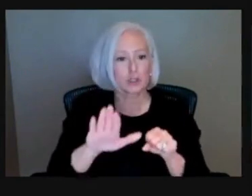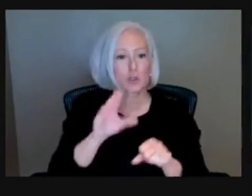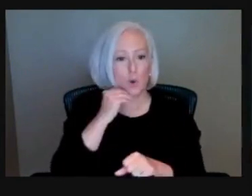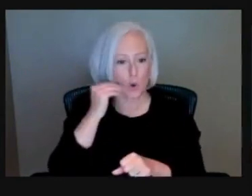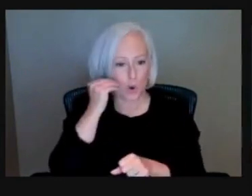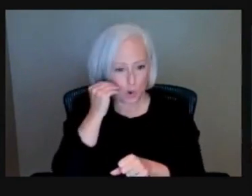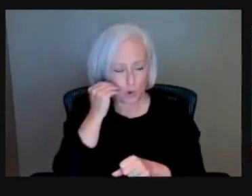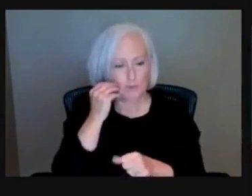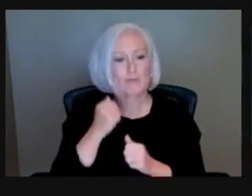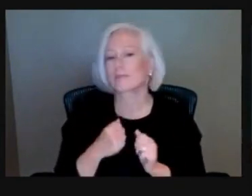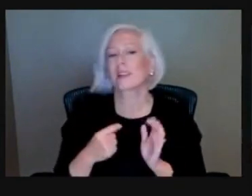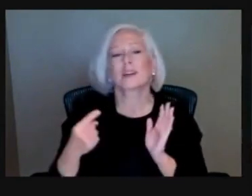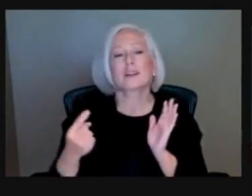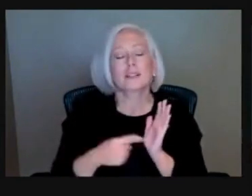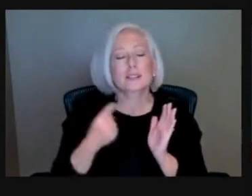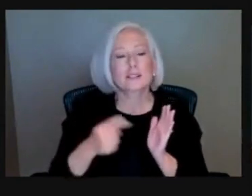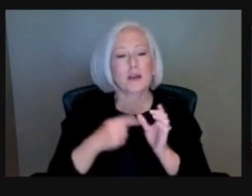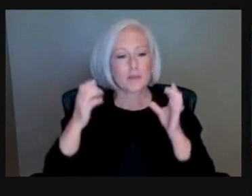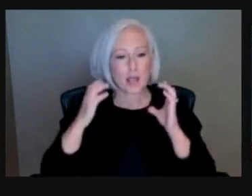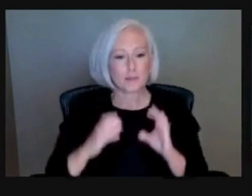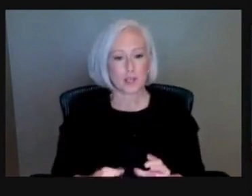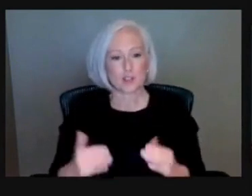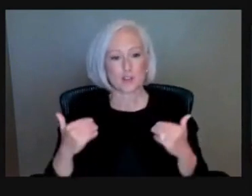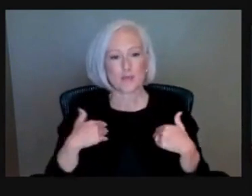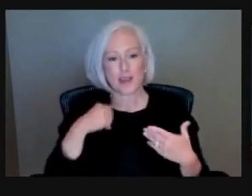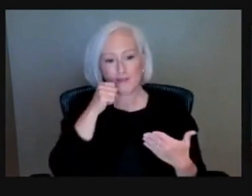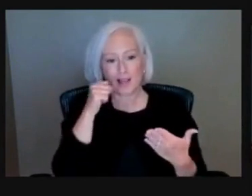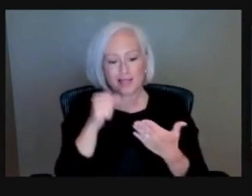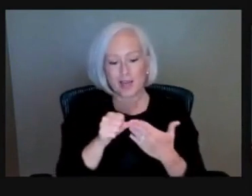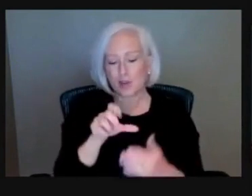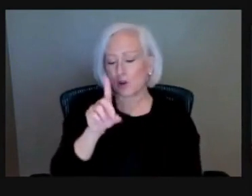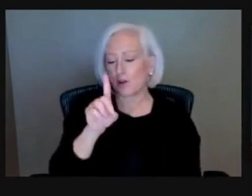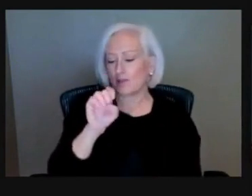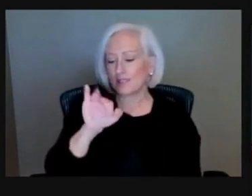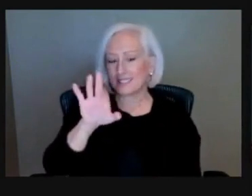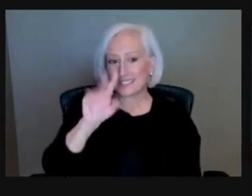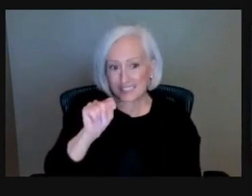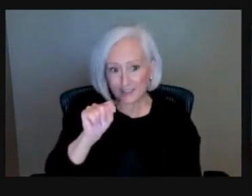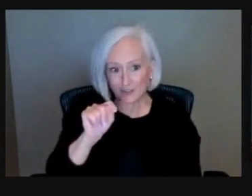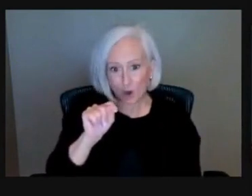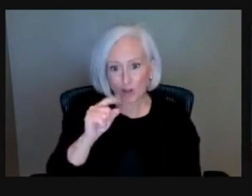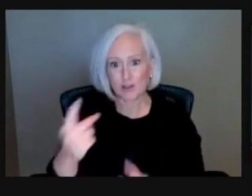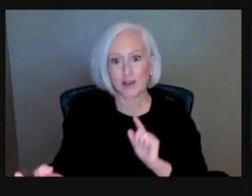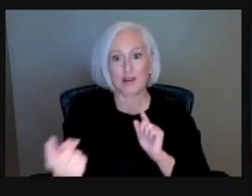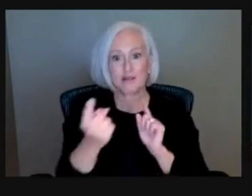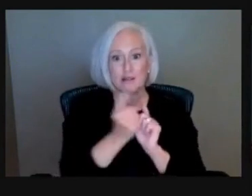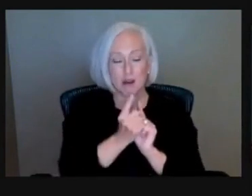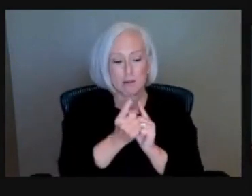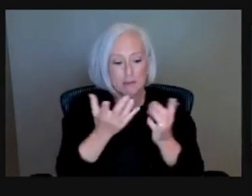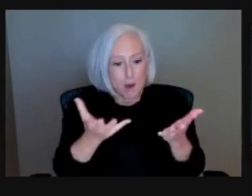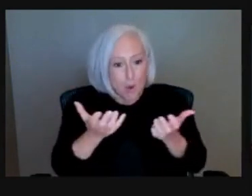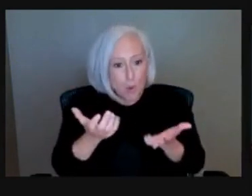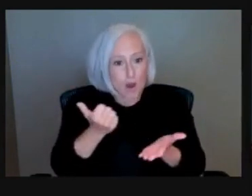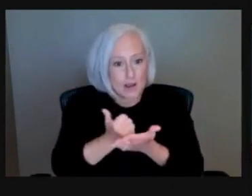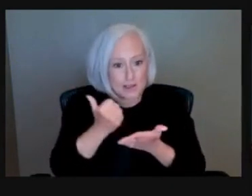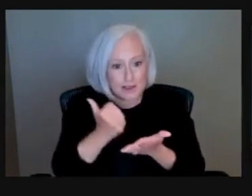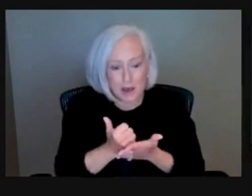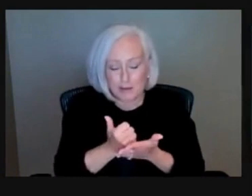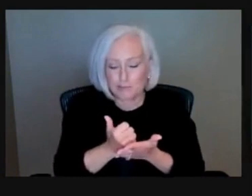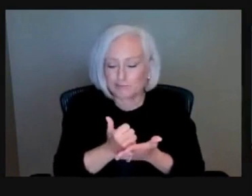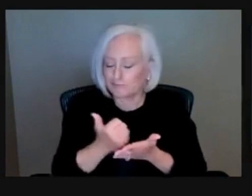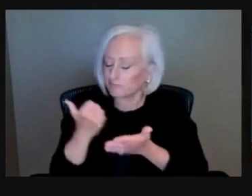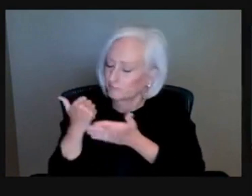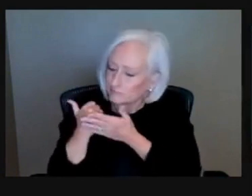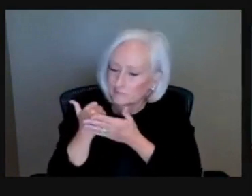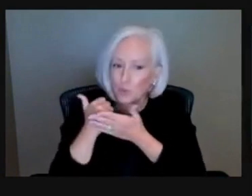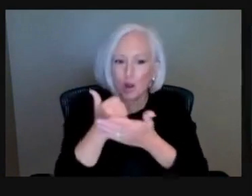default that have come to our offices and we're jumping on immediately to try and help resolve it. Even a notice of